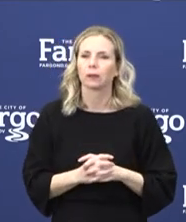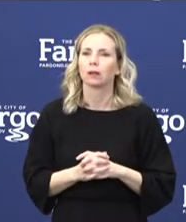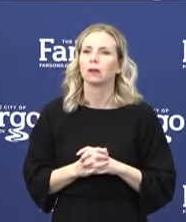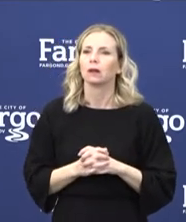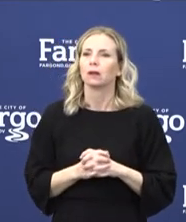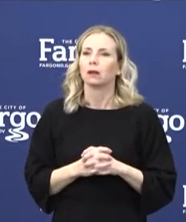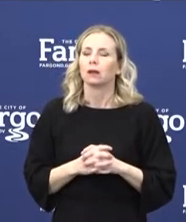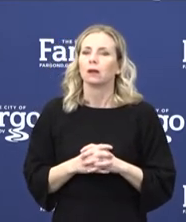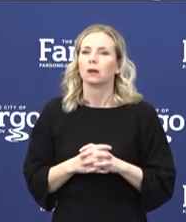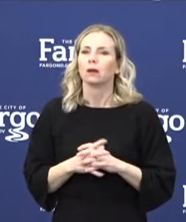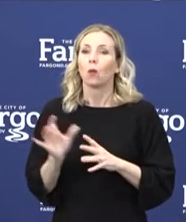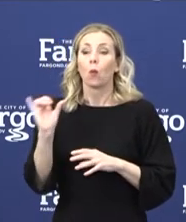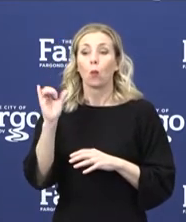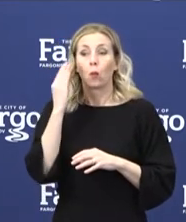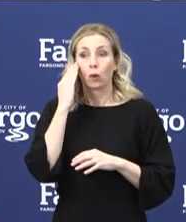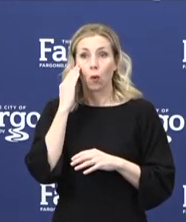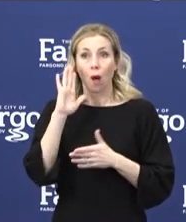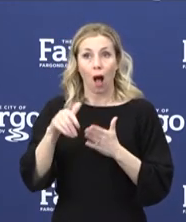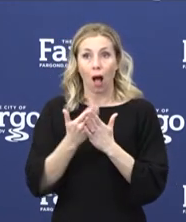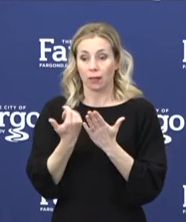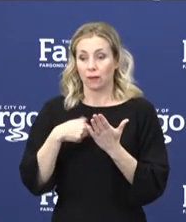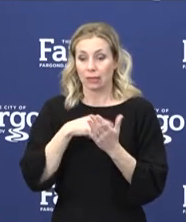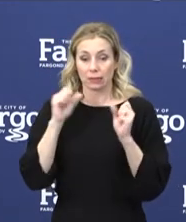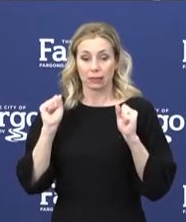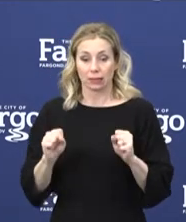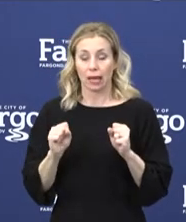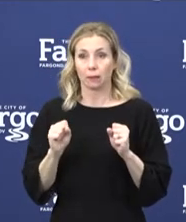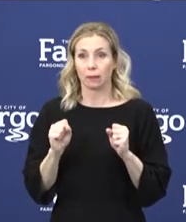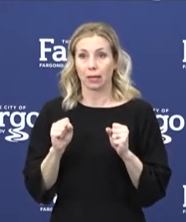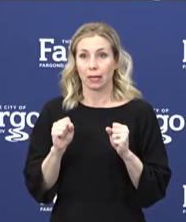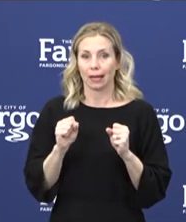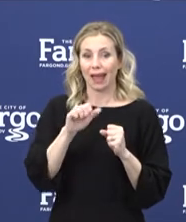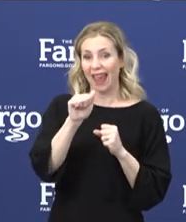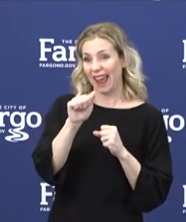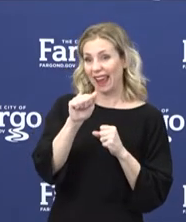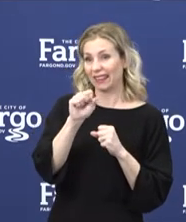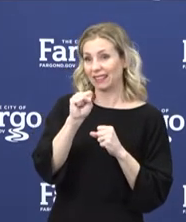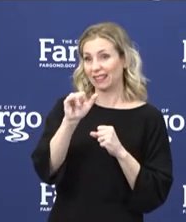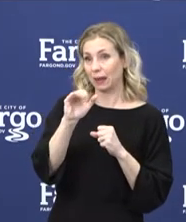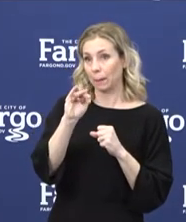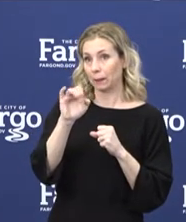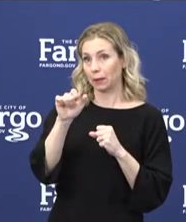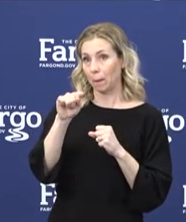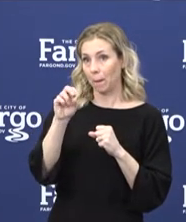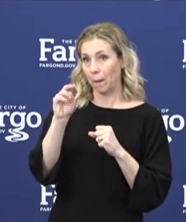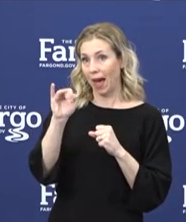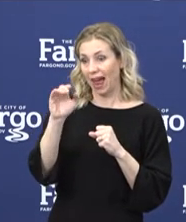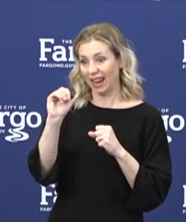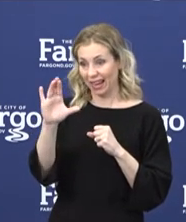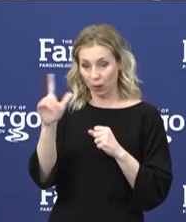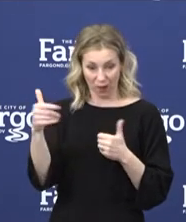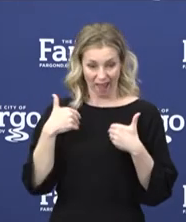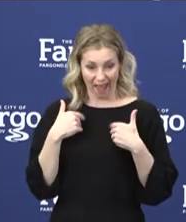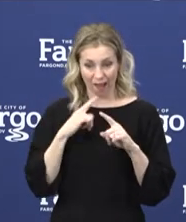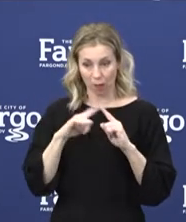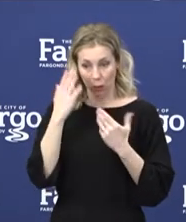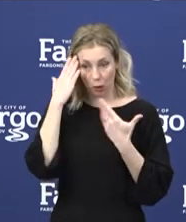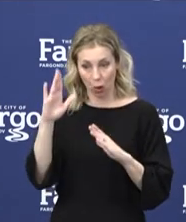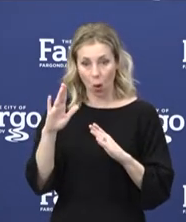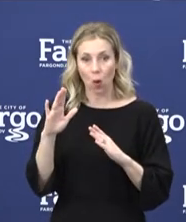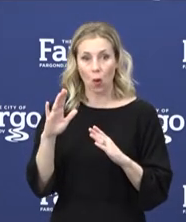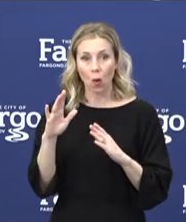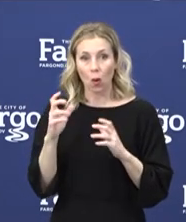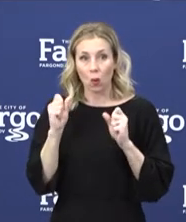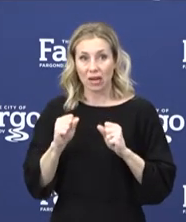all of us can be shedding when we're asymptomatic. And so that's why we're recommending that people be masked when they're out in